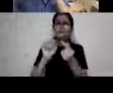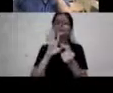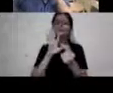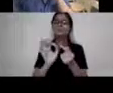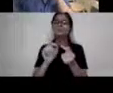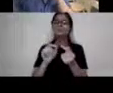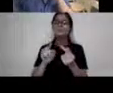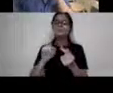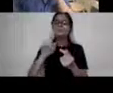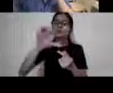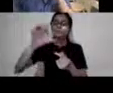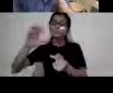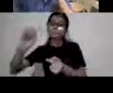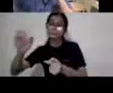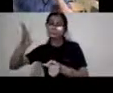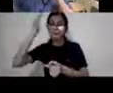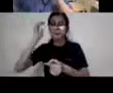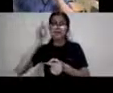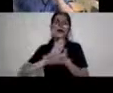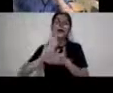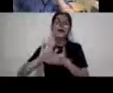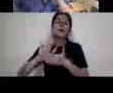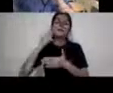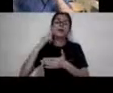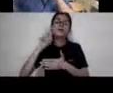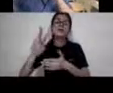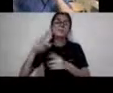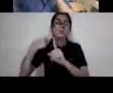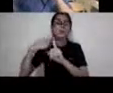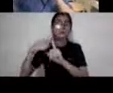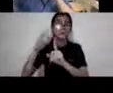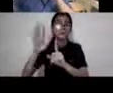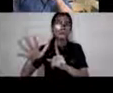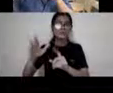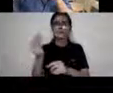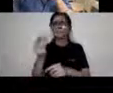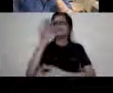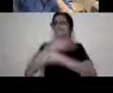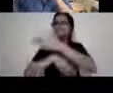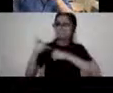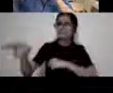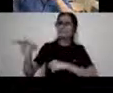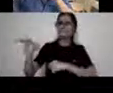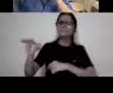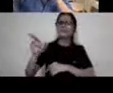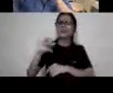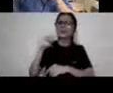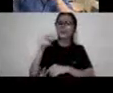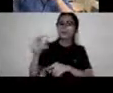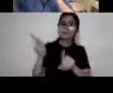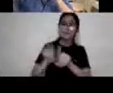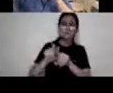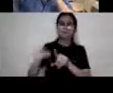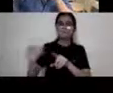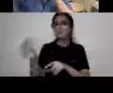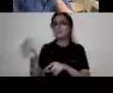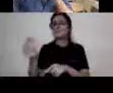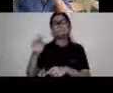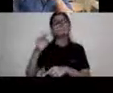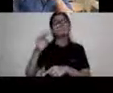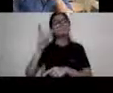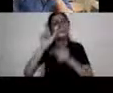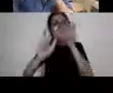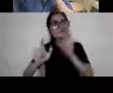1990s with people who were HIV positive because they weren't disabled in any sense, but a lot of people regarded them